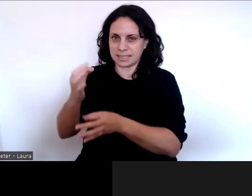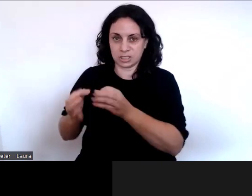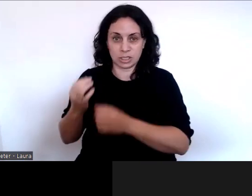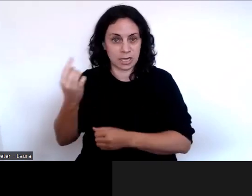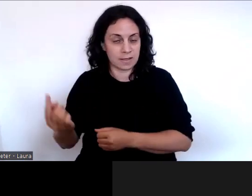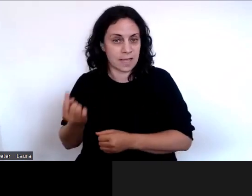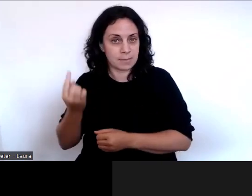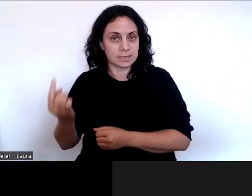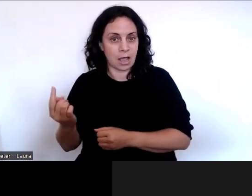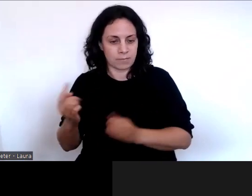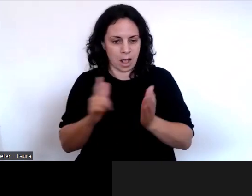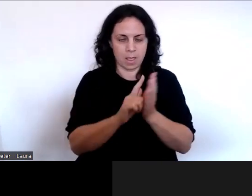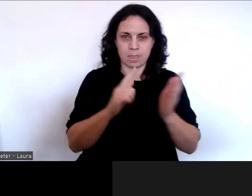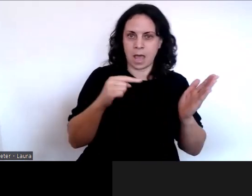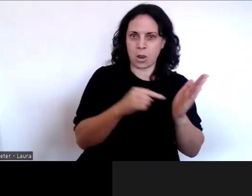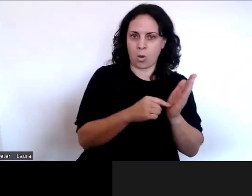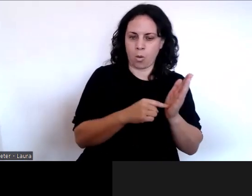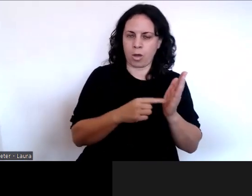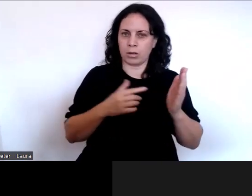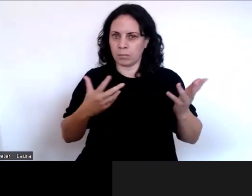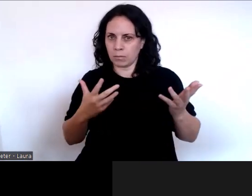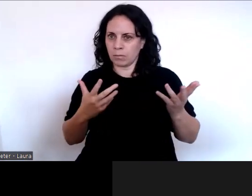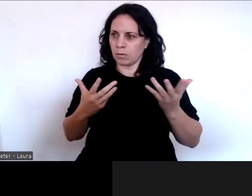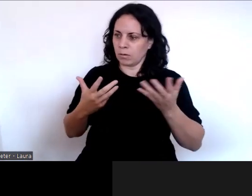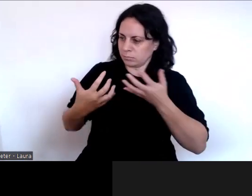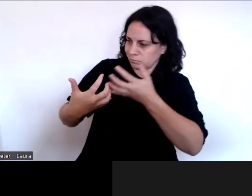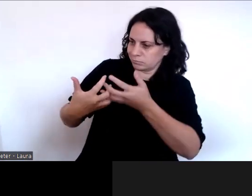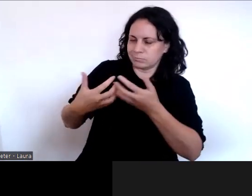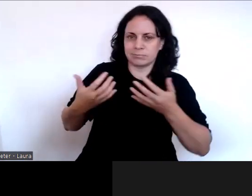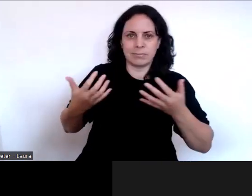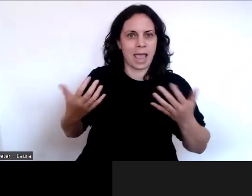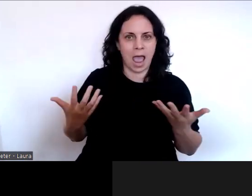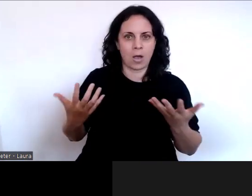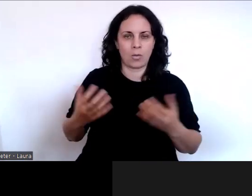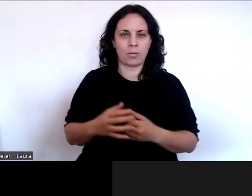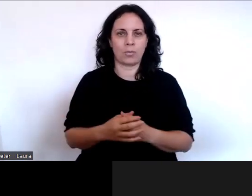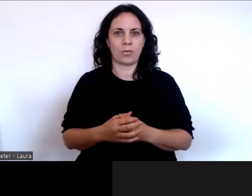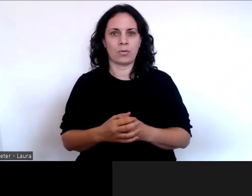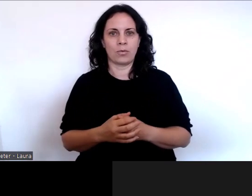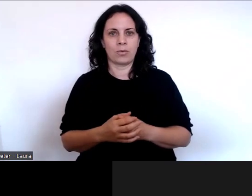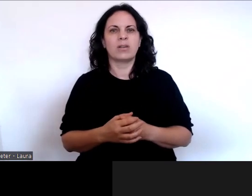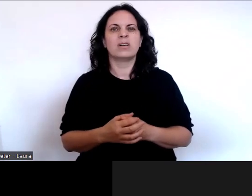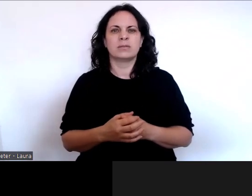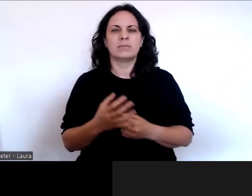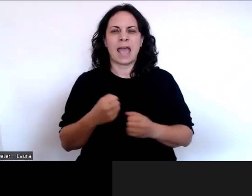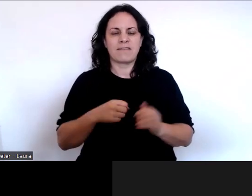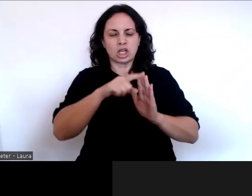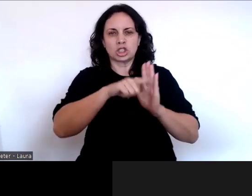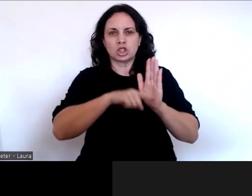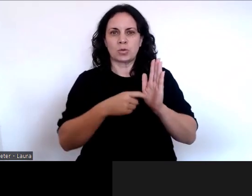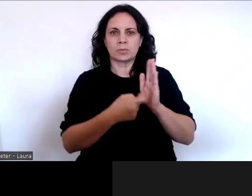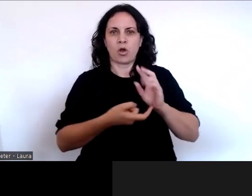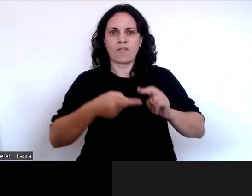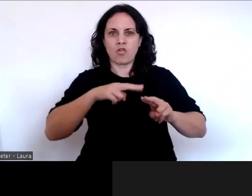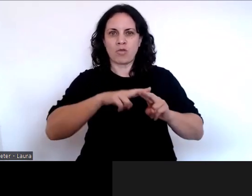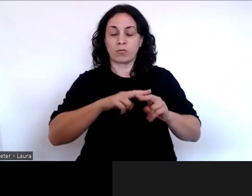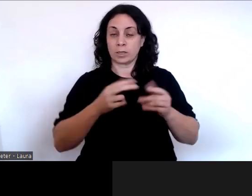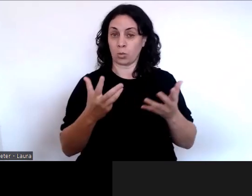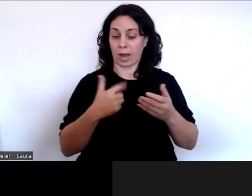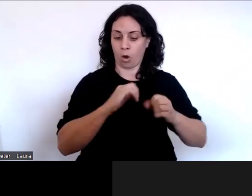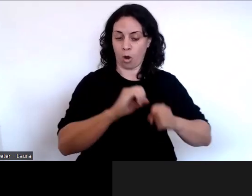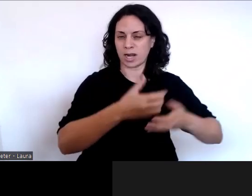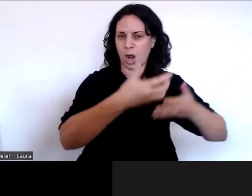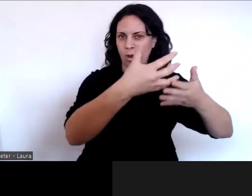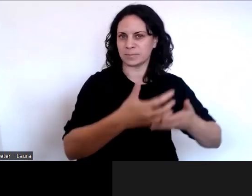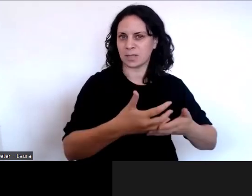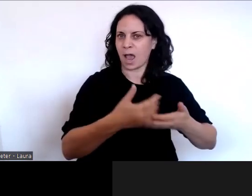more detail of our terms of reference, which are on our website. I'm not going to go through all of those here. They go through in